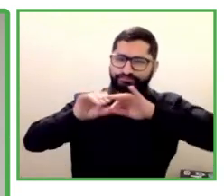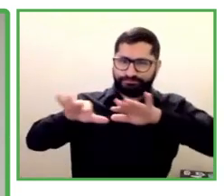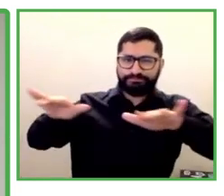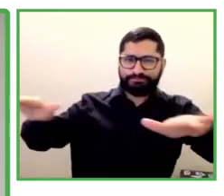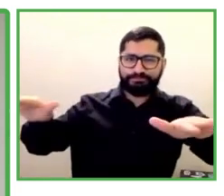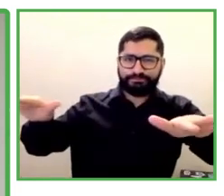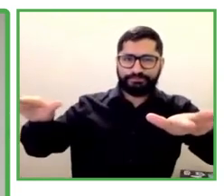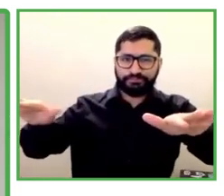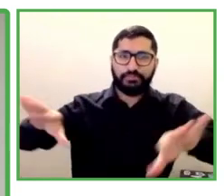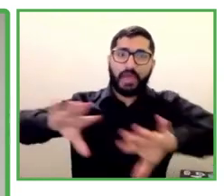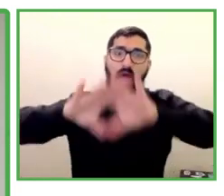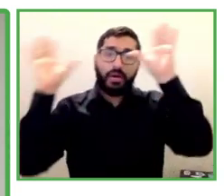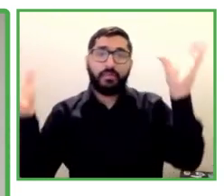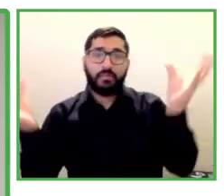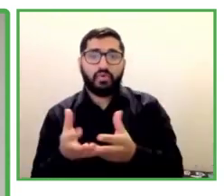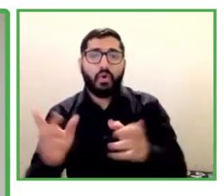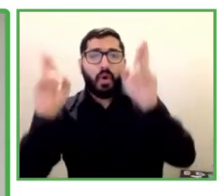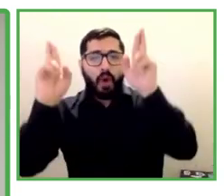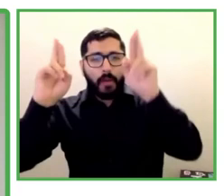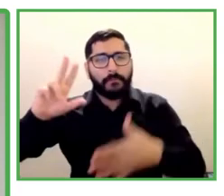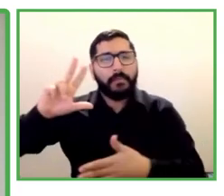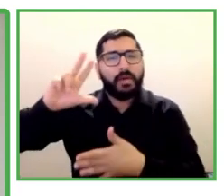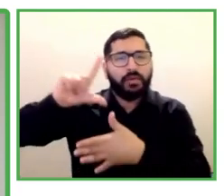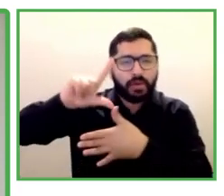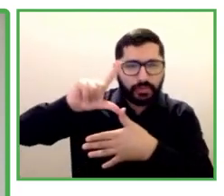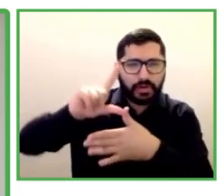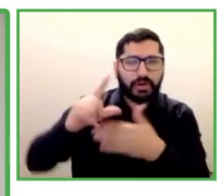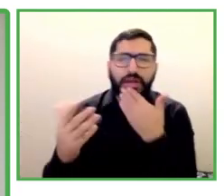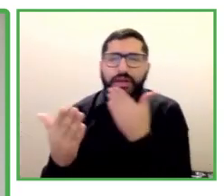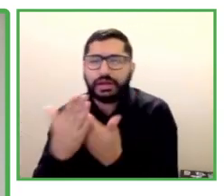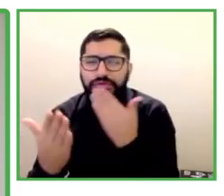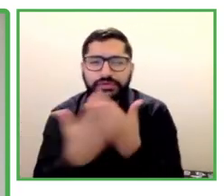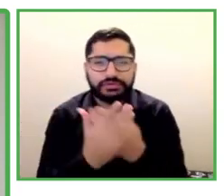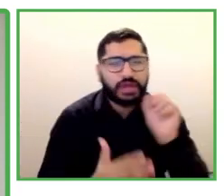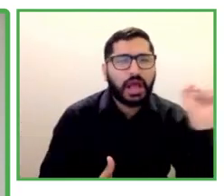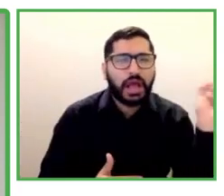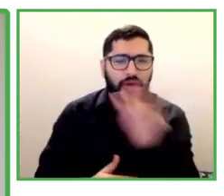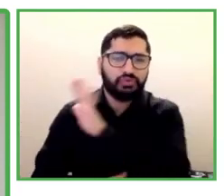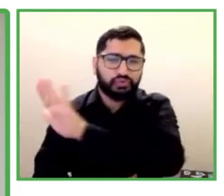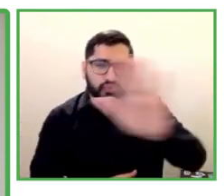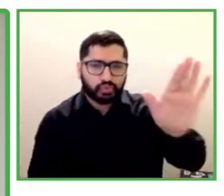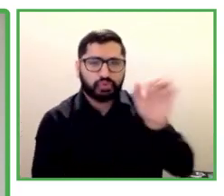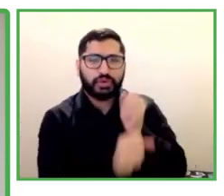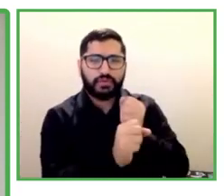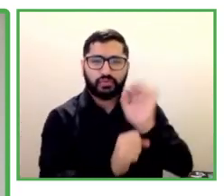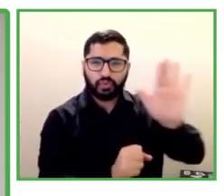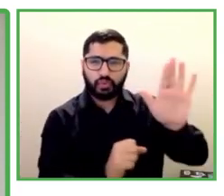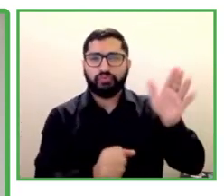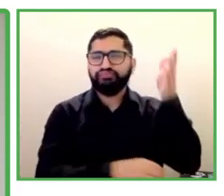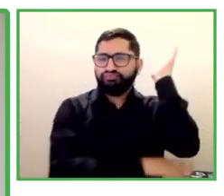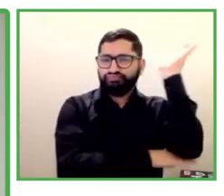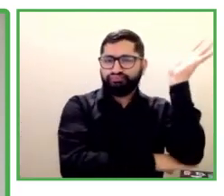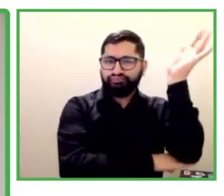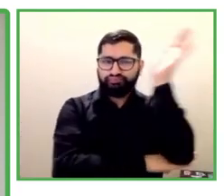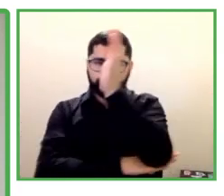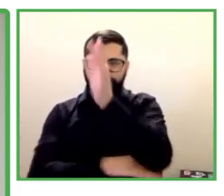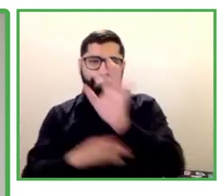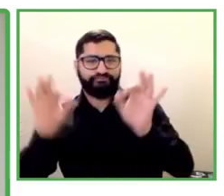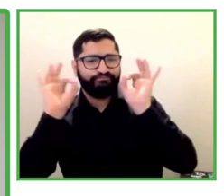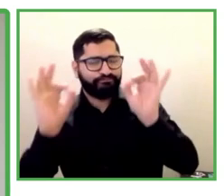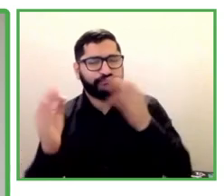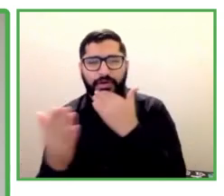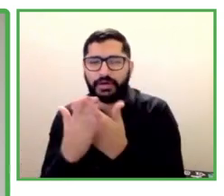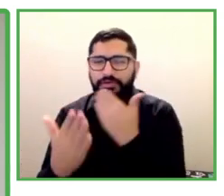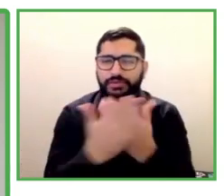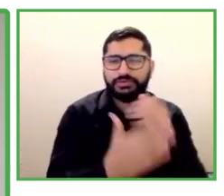today. Thank you to you all for attending this session. I really hope you found inspiration and